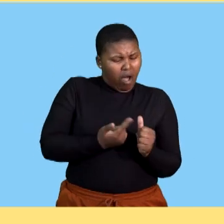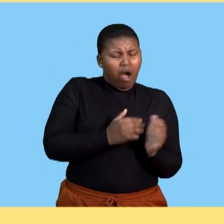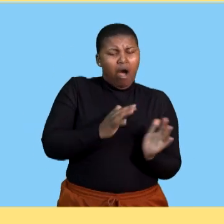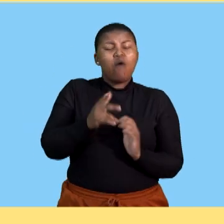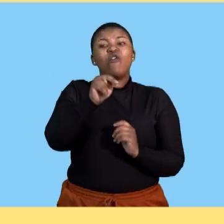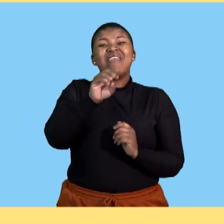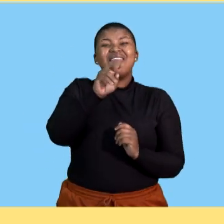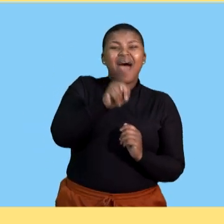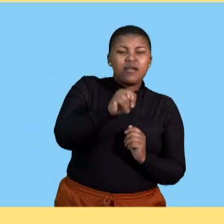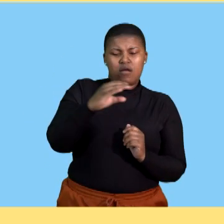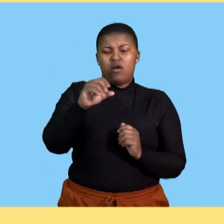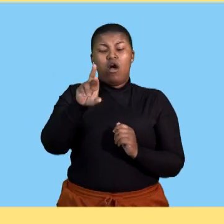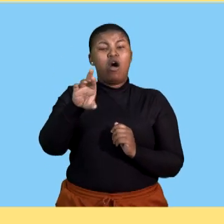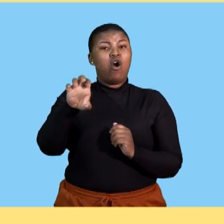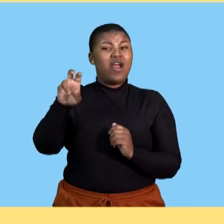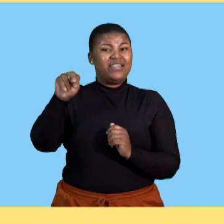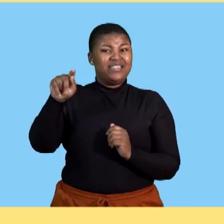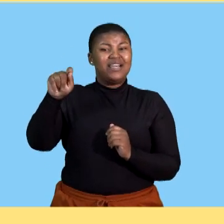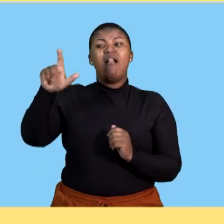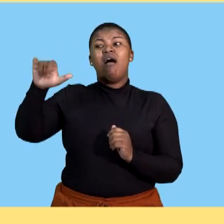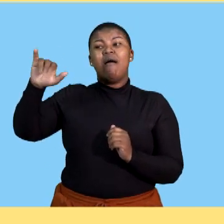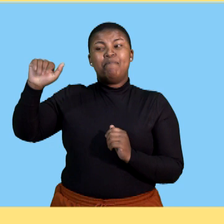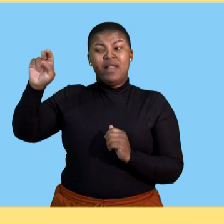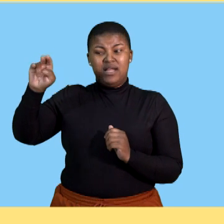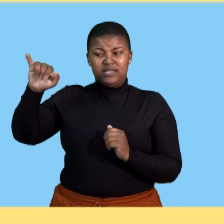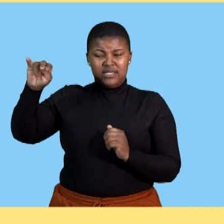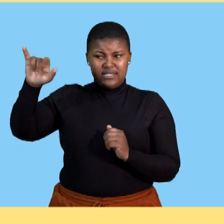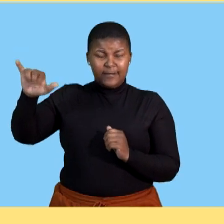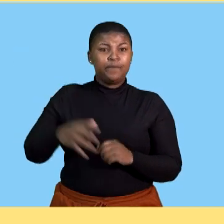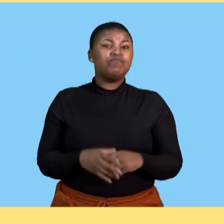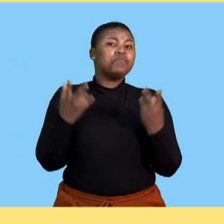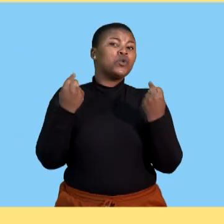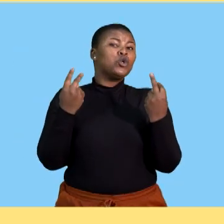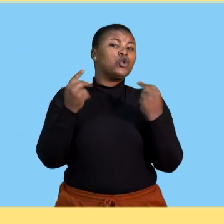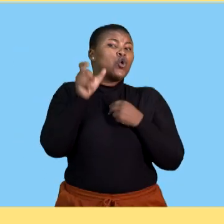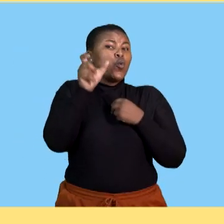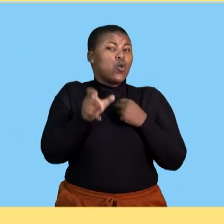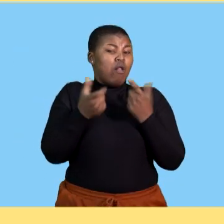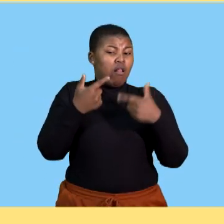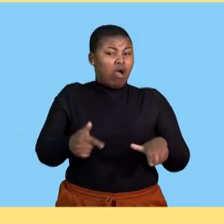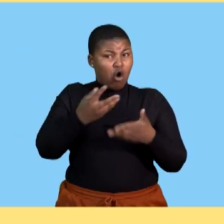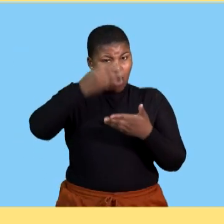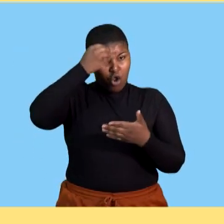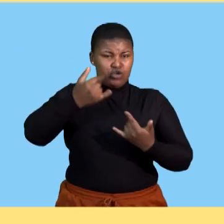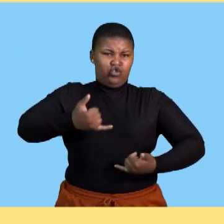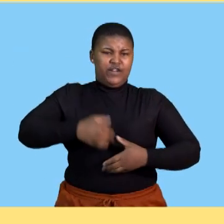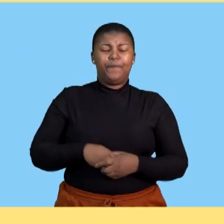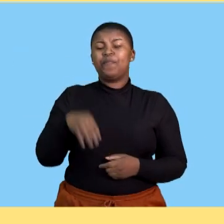liabilities. Here are new words and language that you are going to learn in today's class.